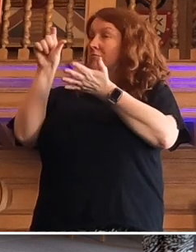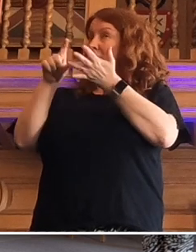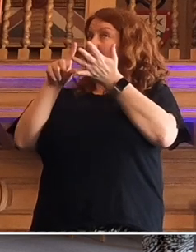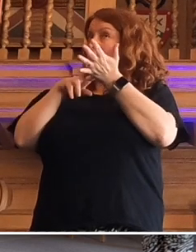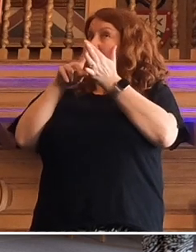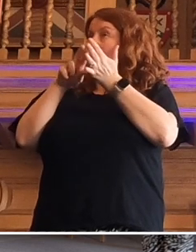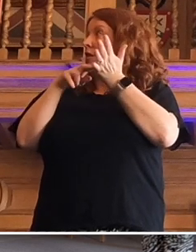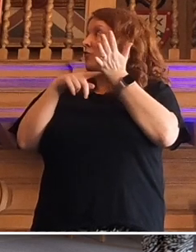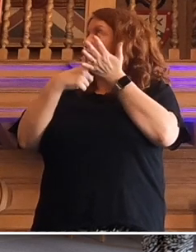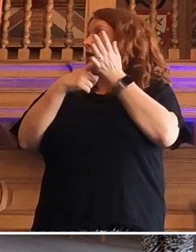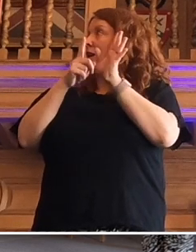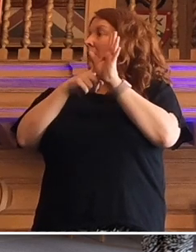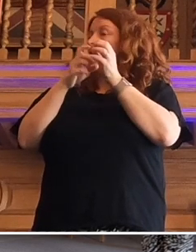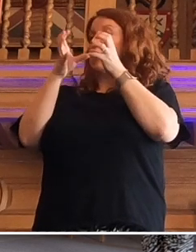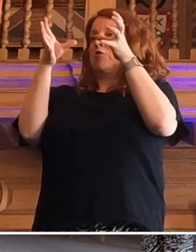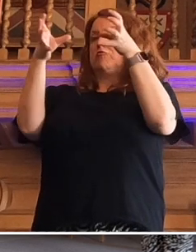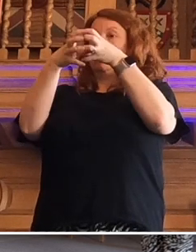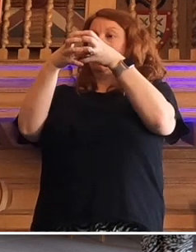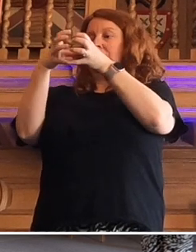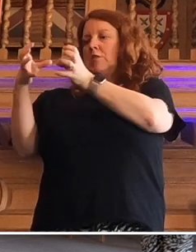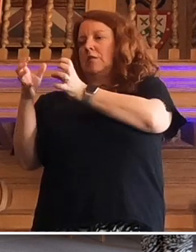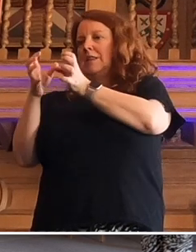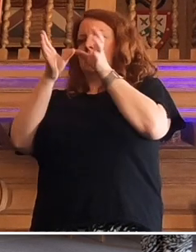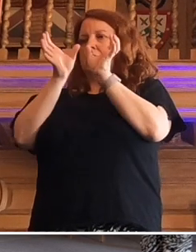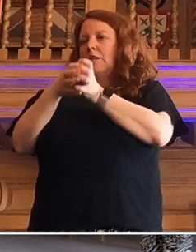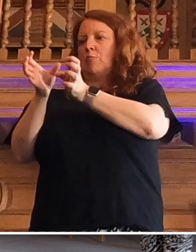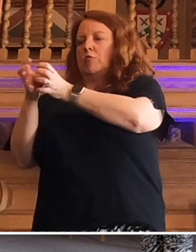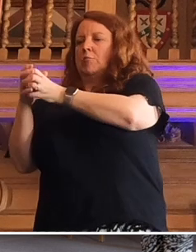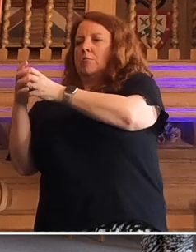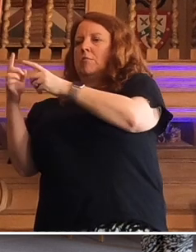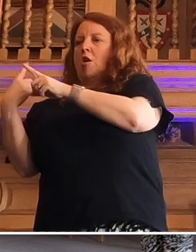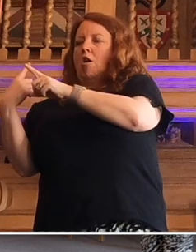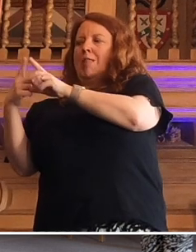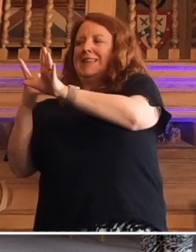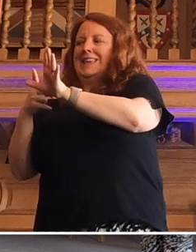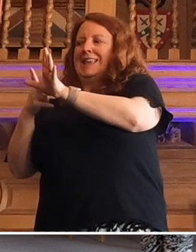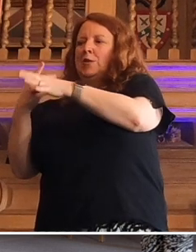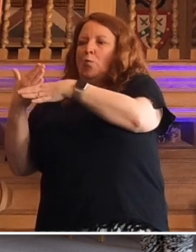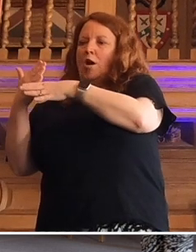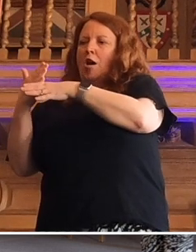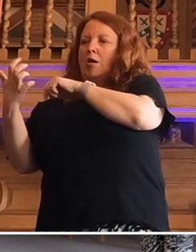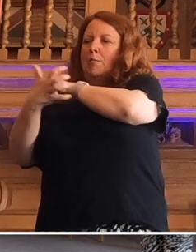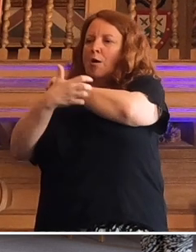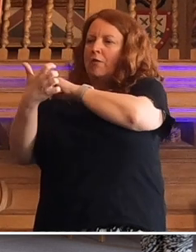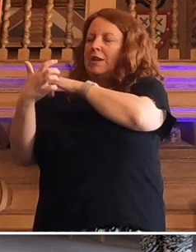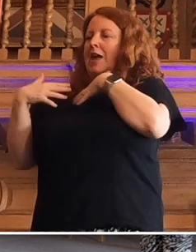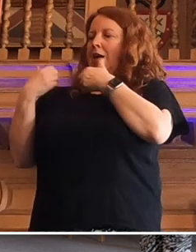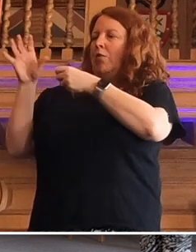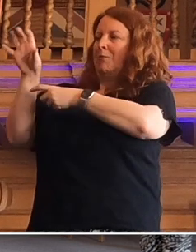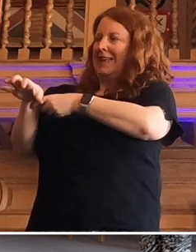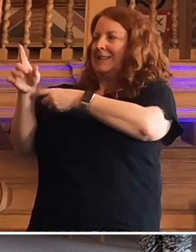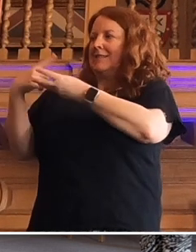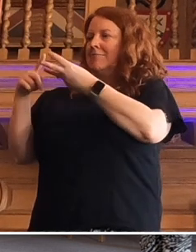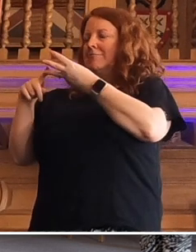these subgroups on the early years, work and poverty, healthy places and communities and